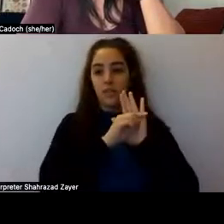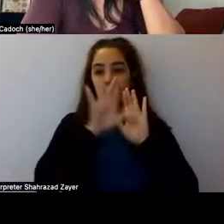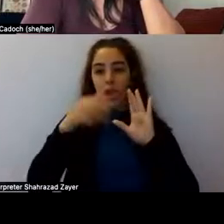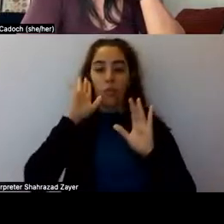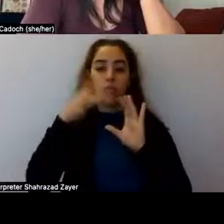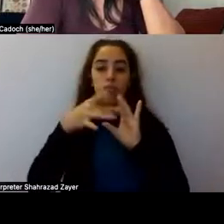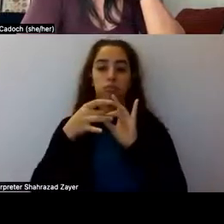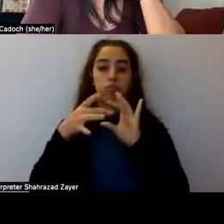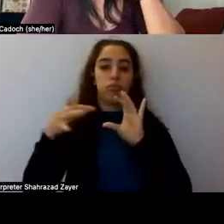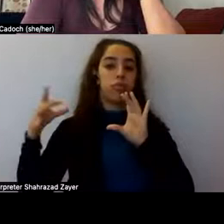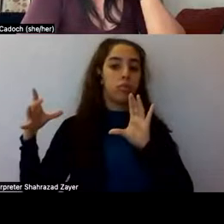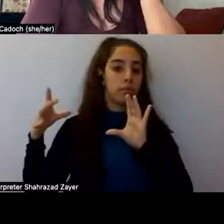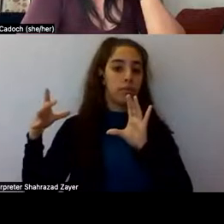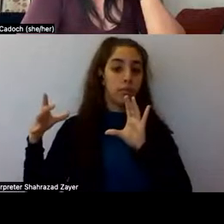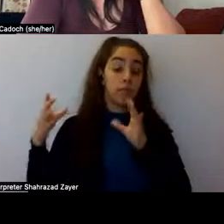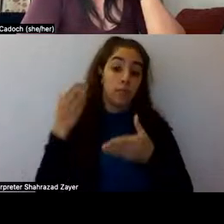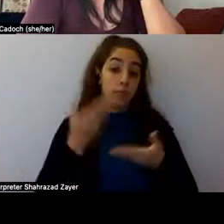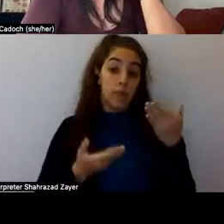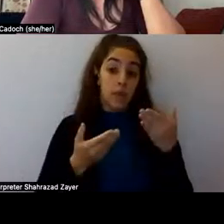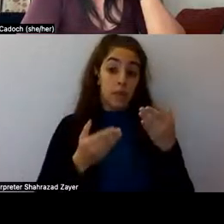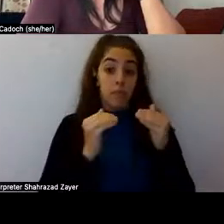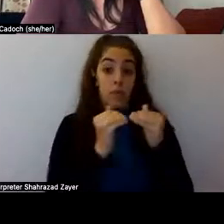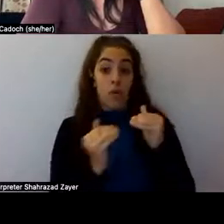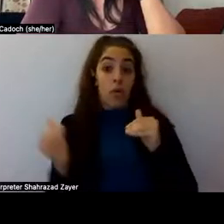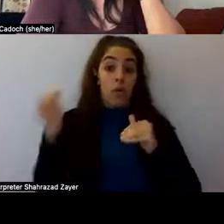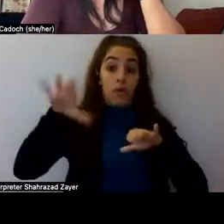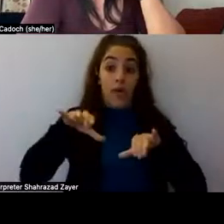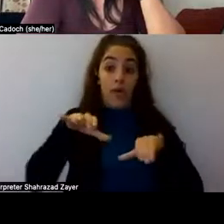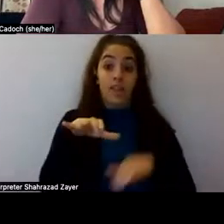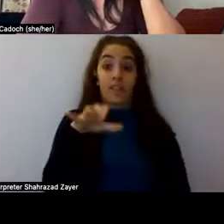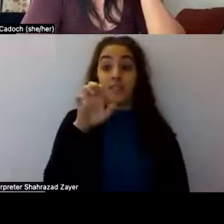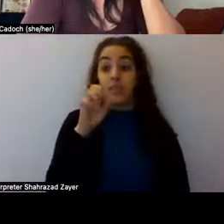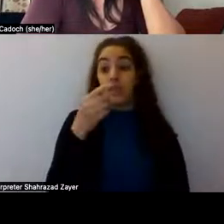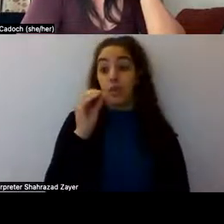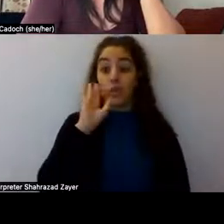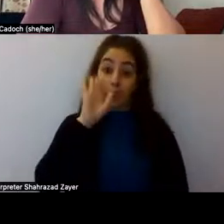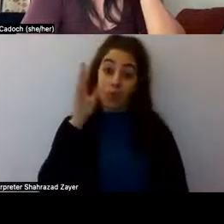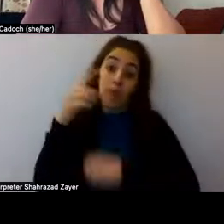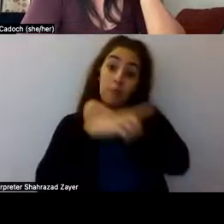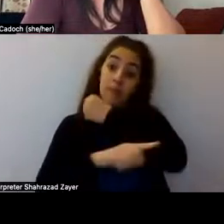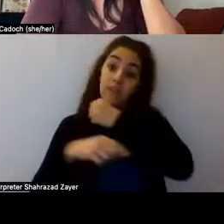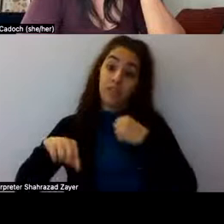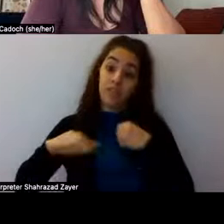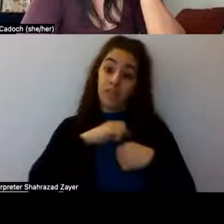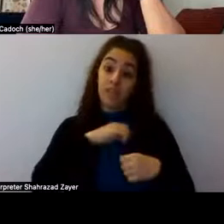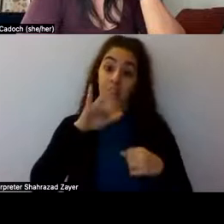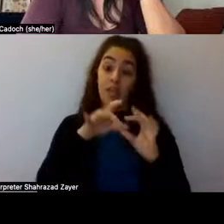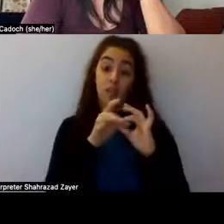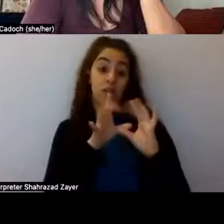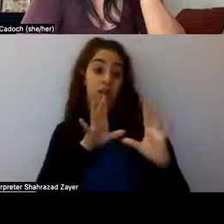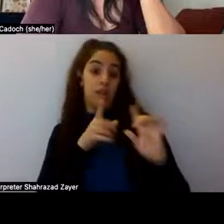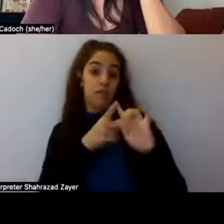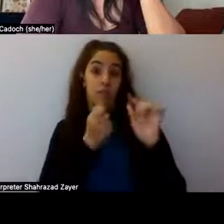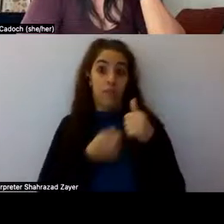be that an overactive ego is, is what punishes us. Um, and that relief from that dictator